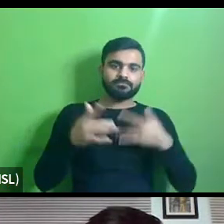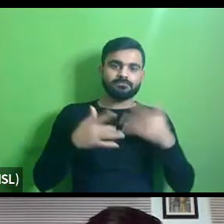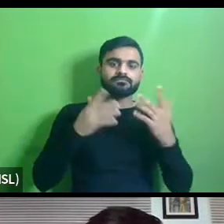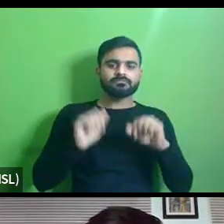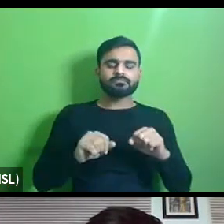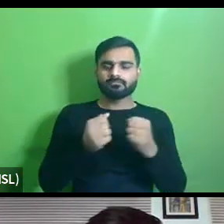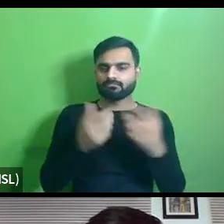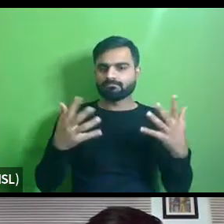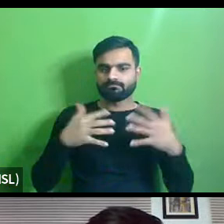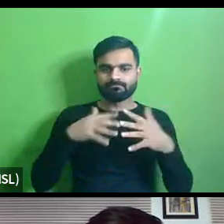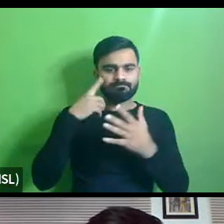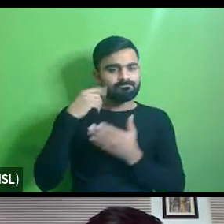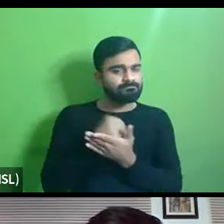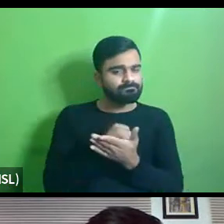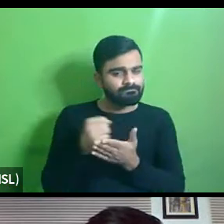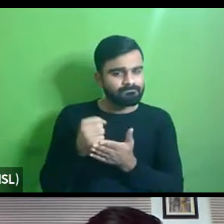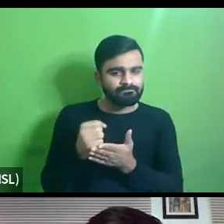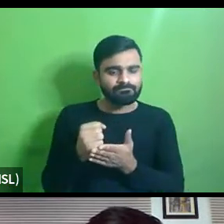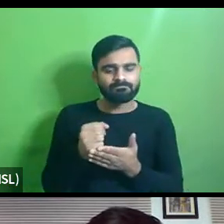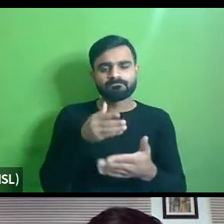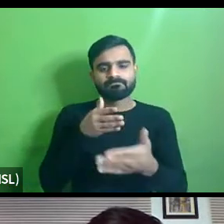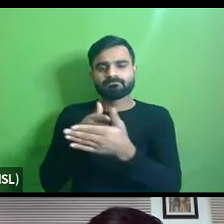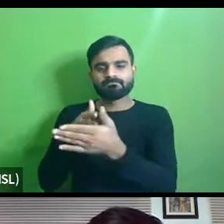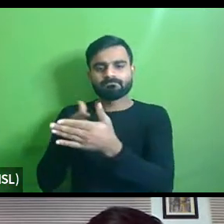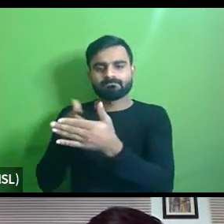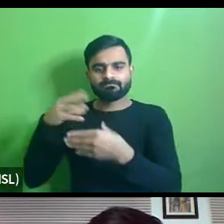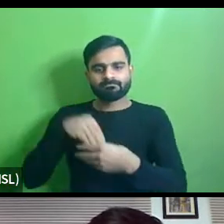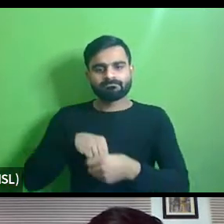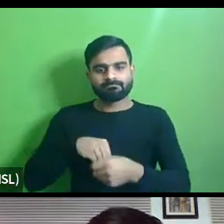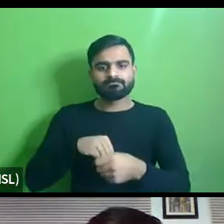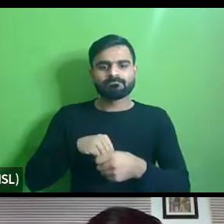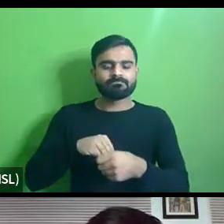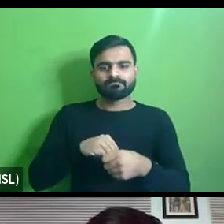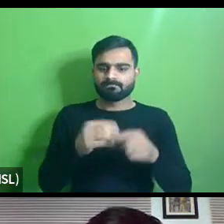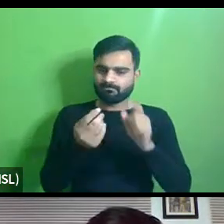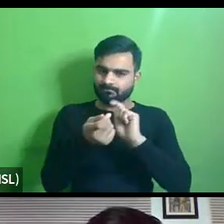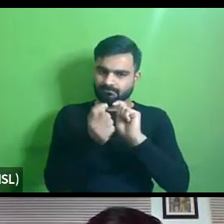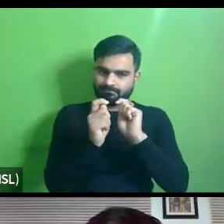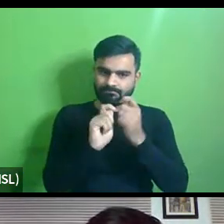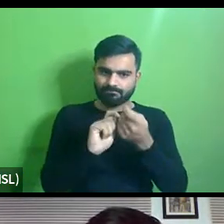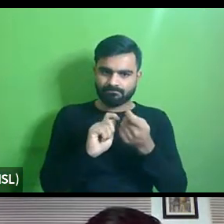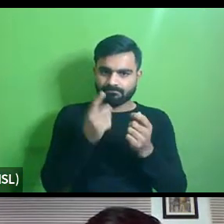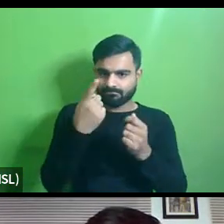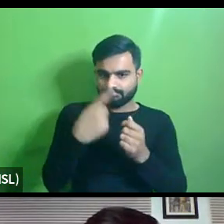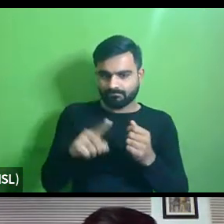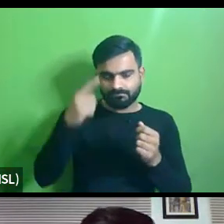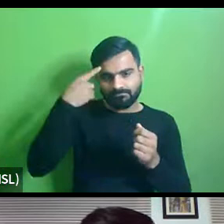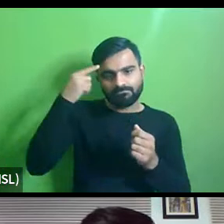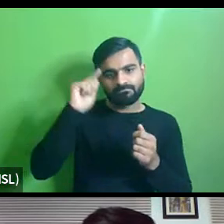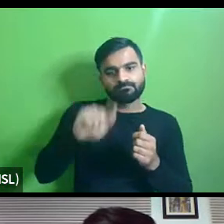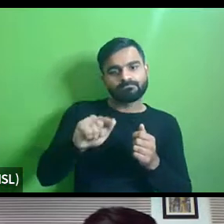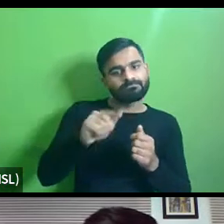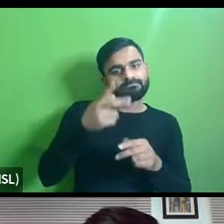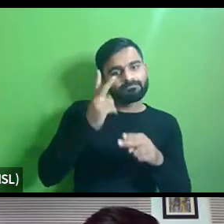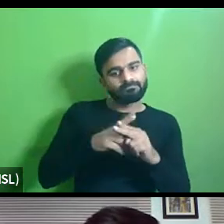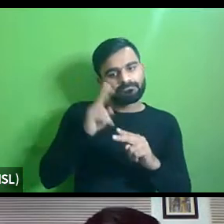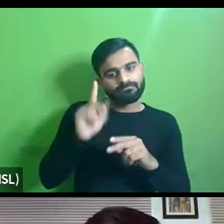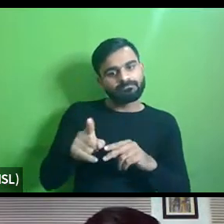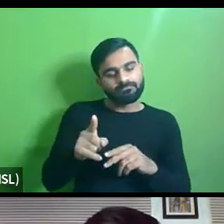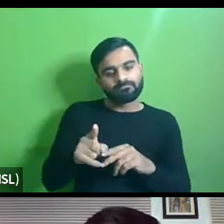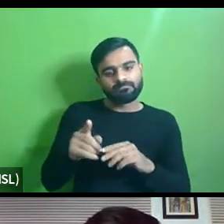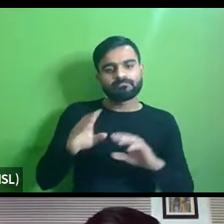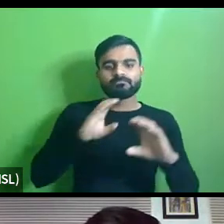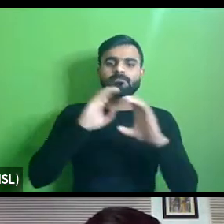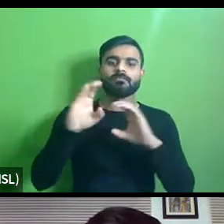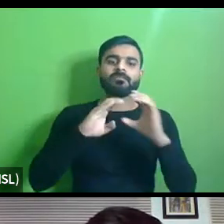a very trial and error phase uh in terms of getting the implementation right the intention is there uh the conversation